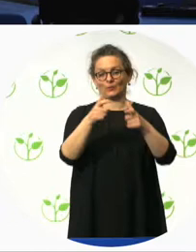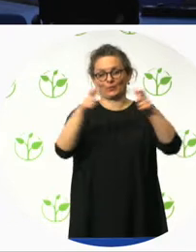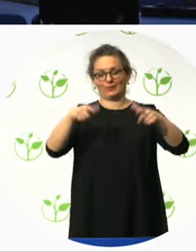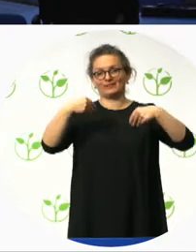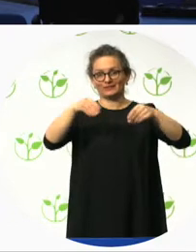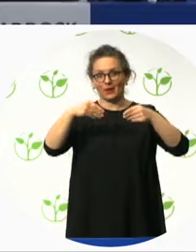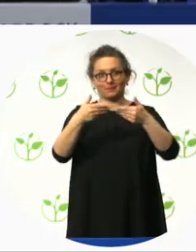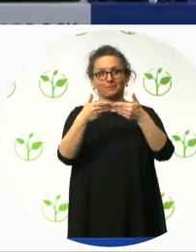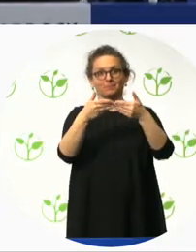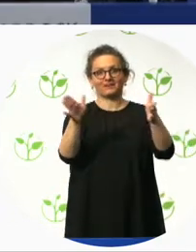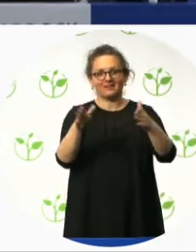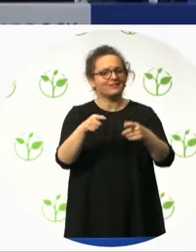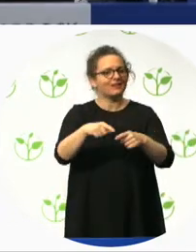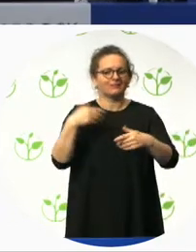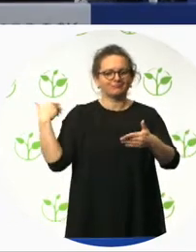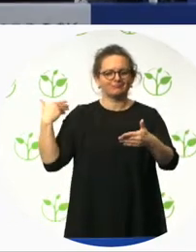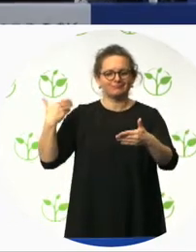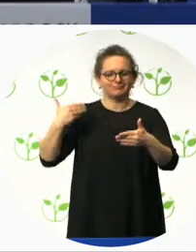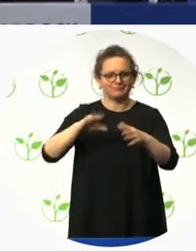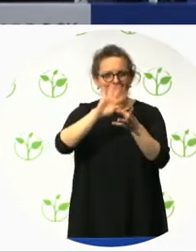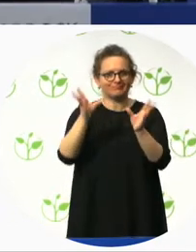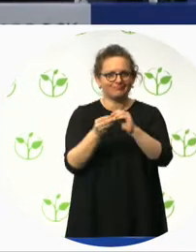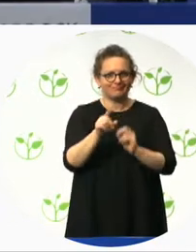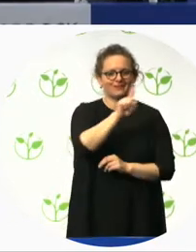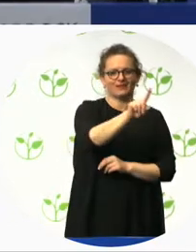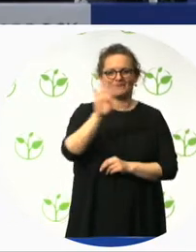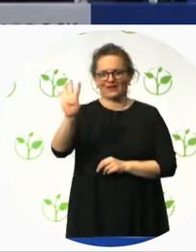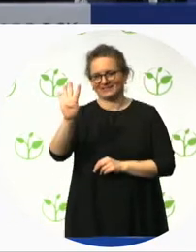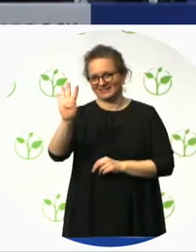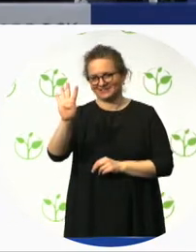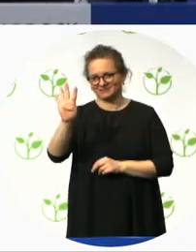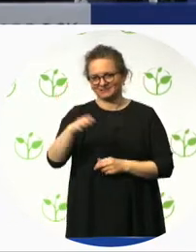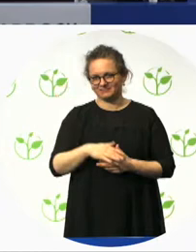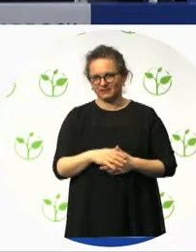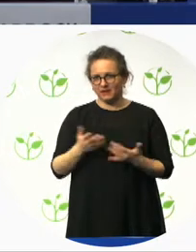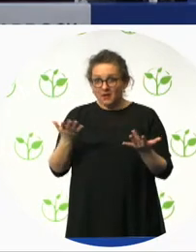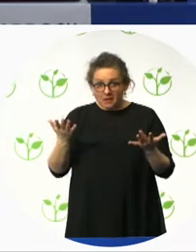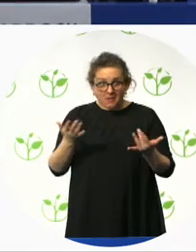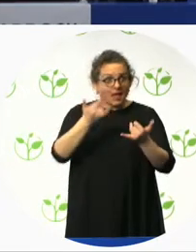There is, over on the left-hand side, find the speaker.